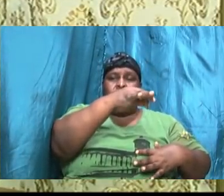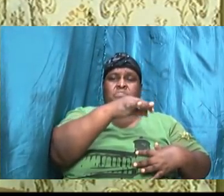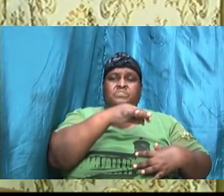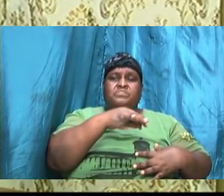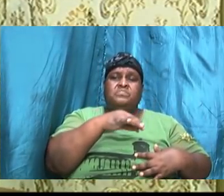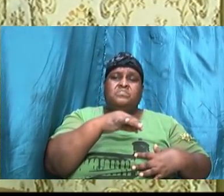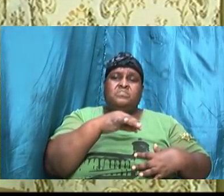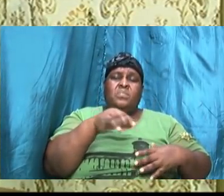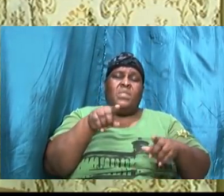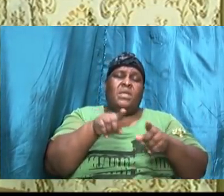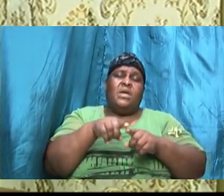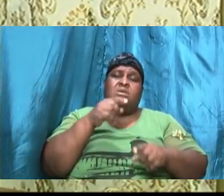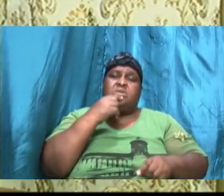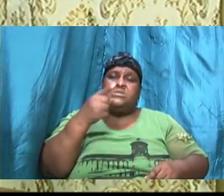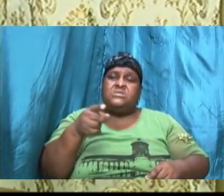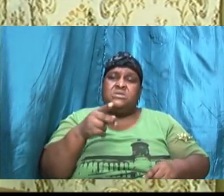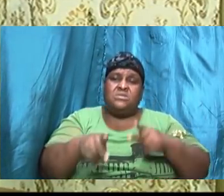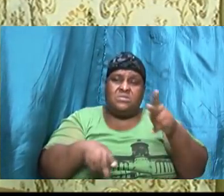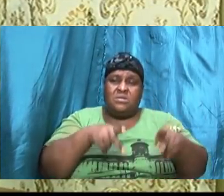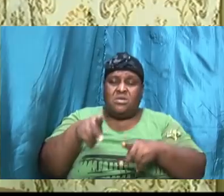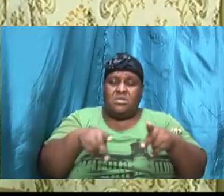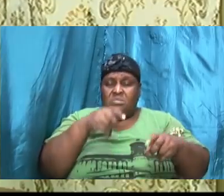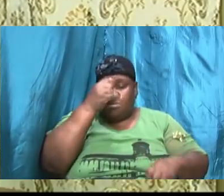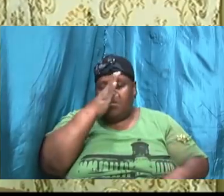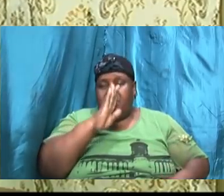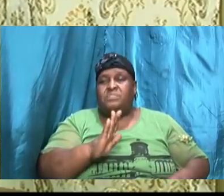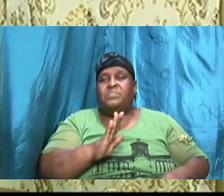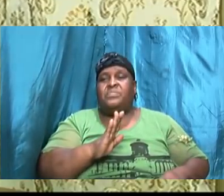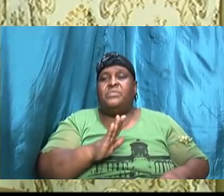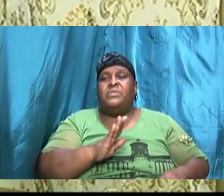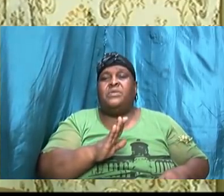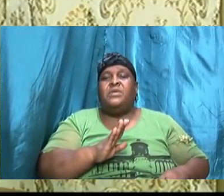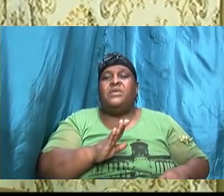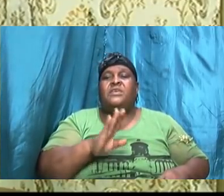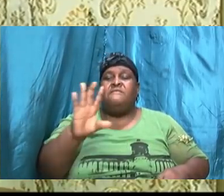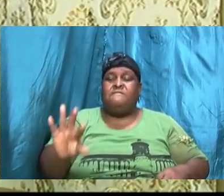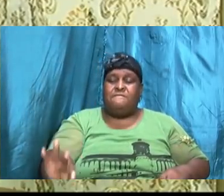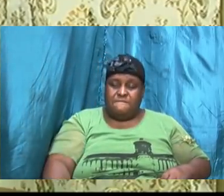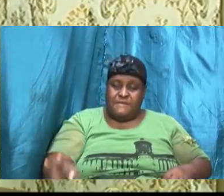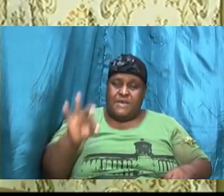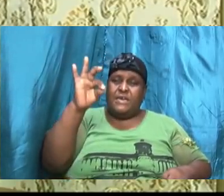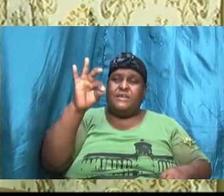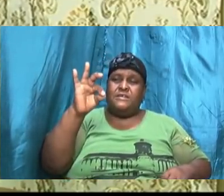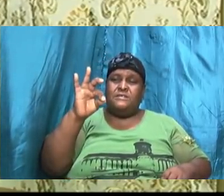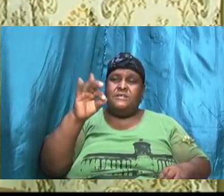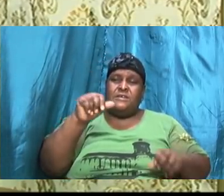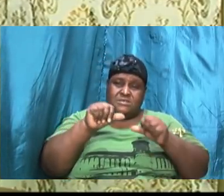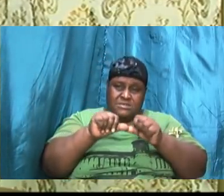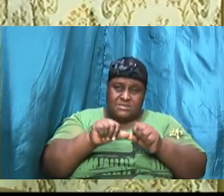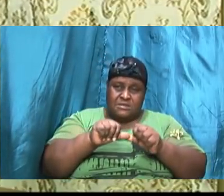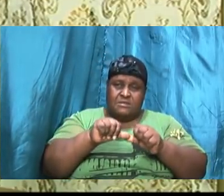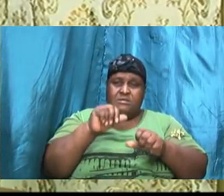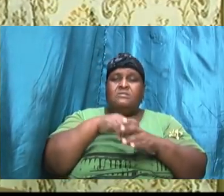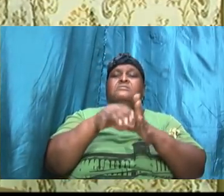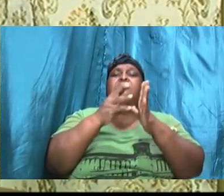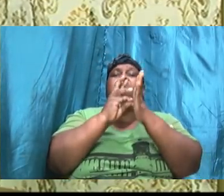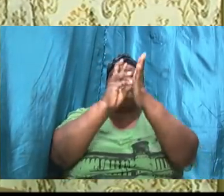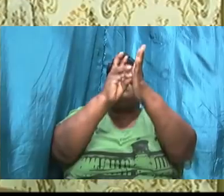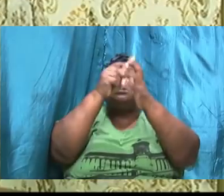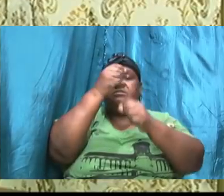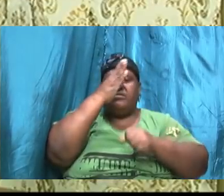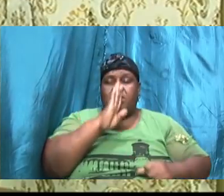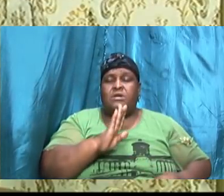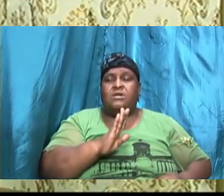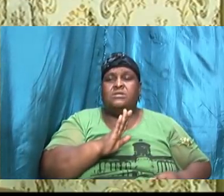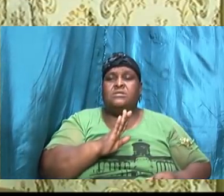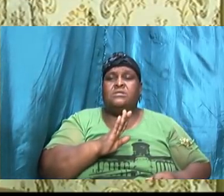pertains to the people of God finding and abiding in the will of God. You